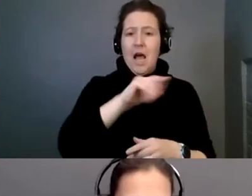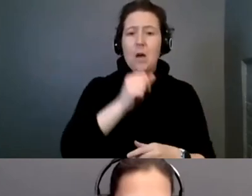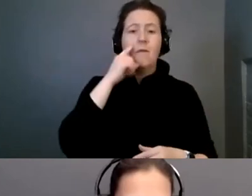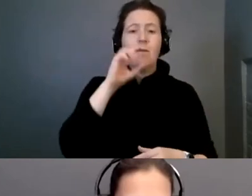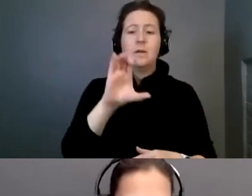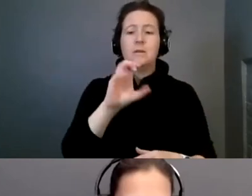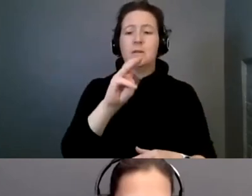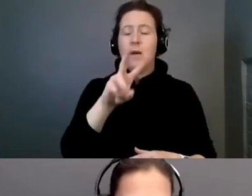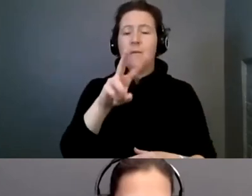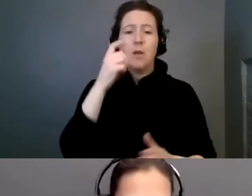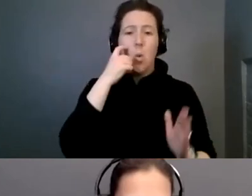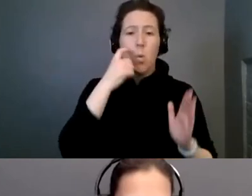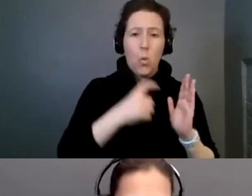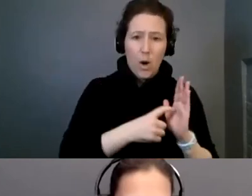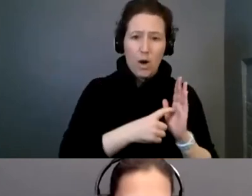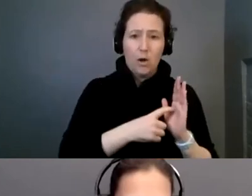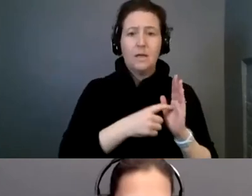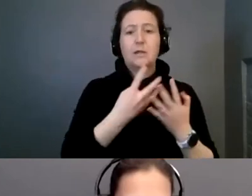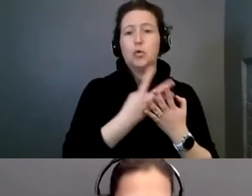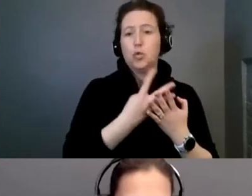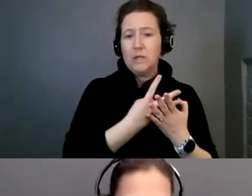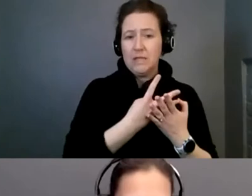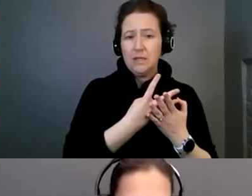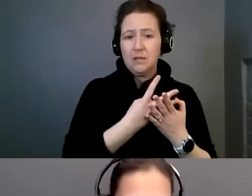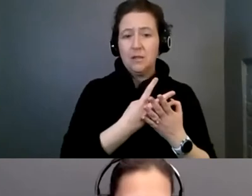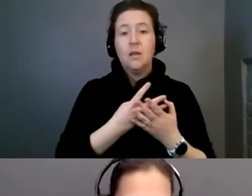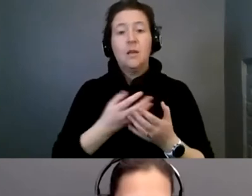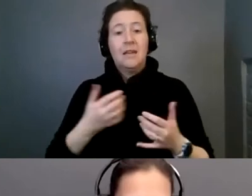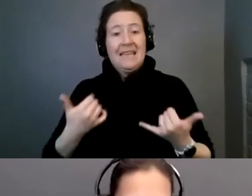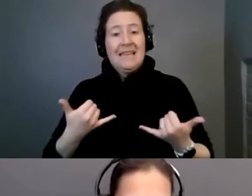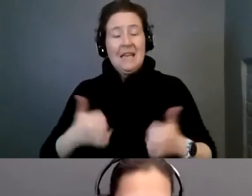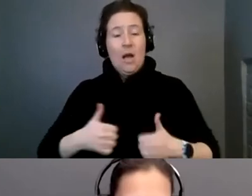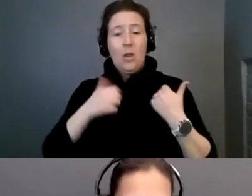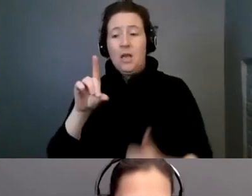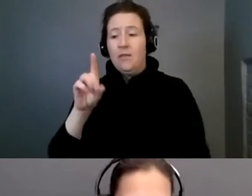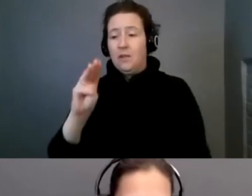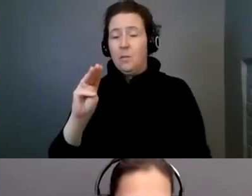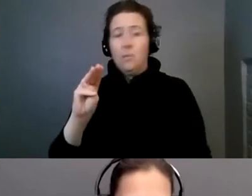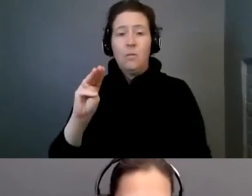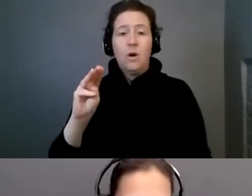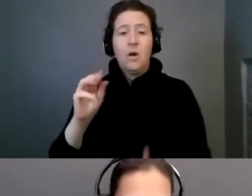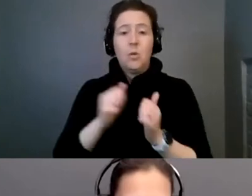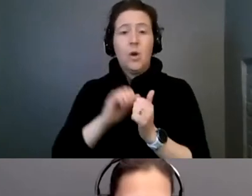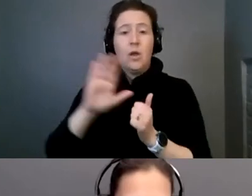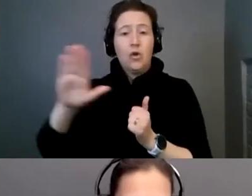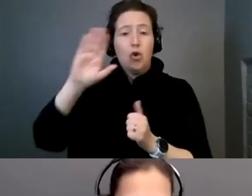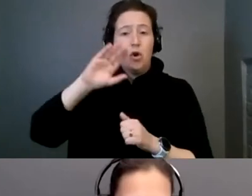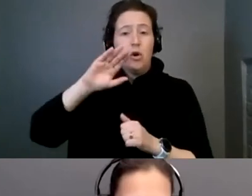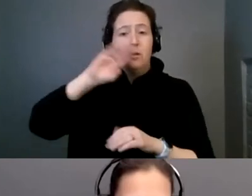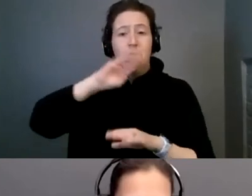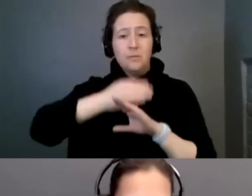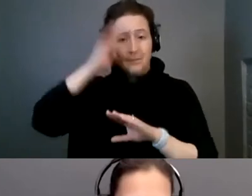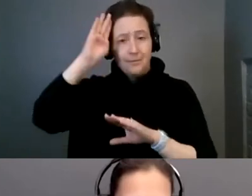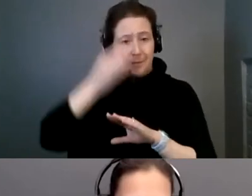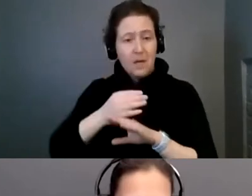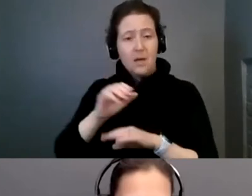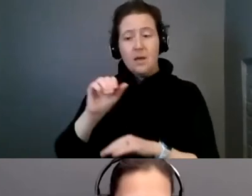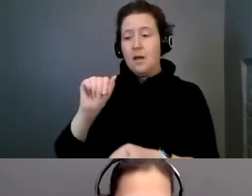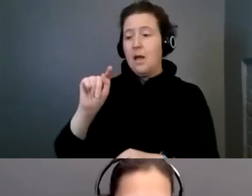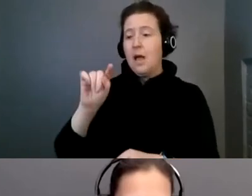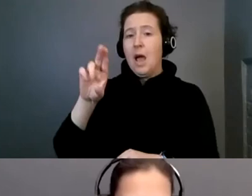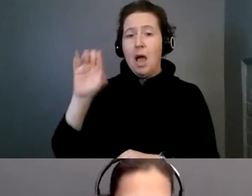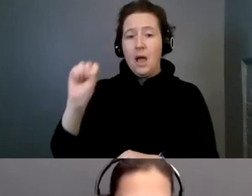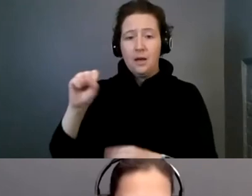She lives in Des Moines, Iowa with her husband Paul and two children, Atticus and Pippa. During the